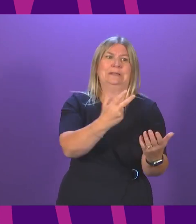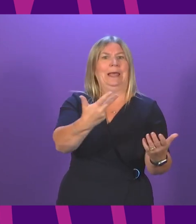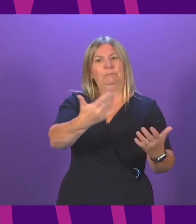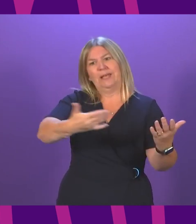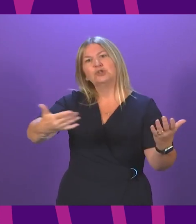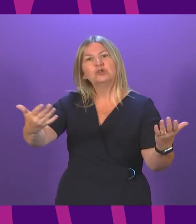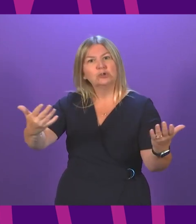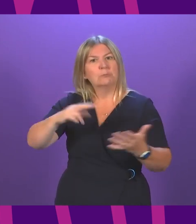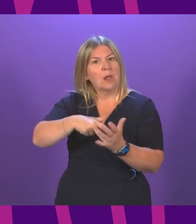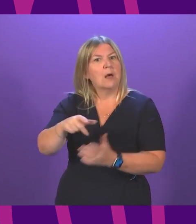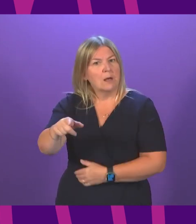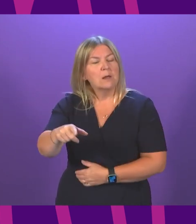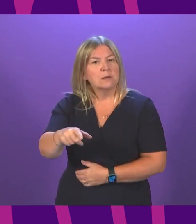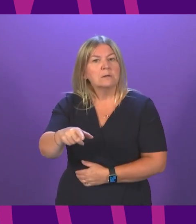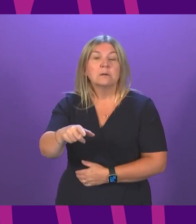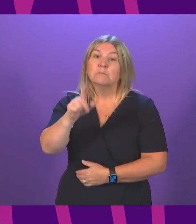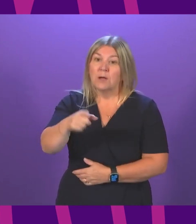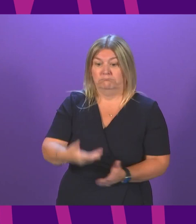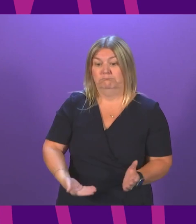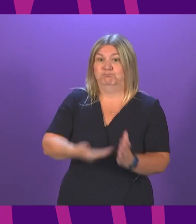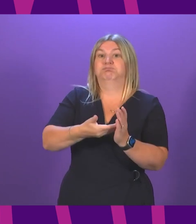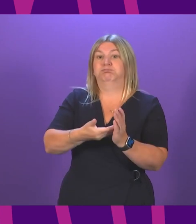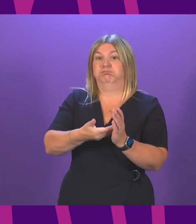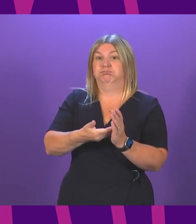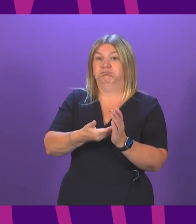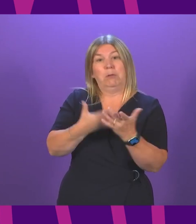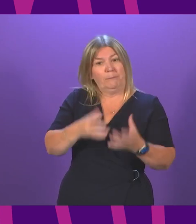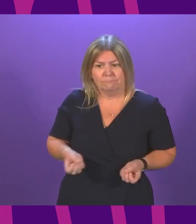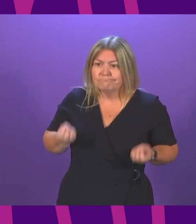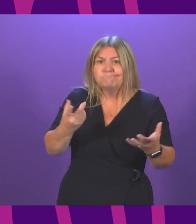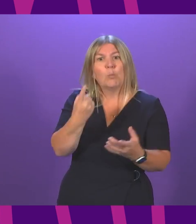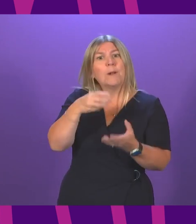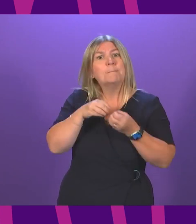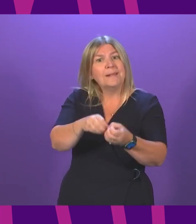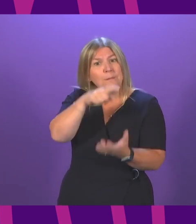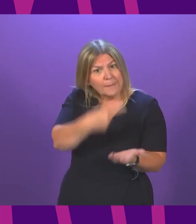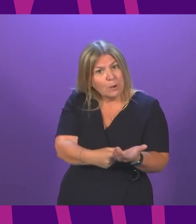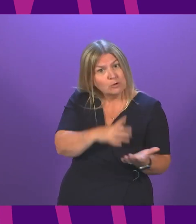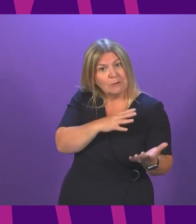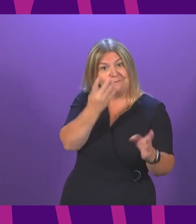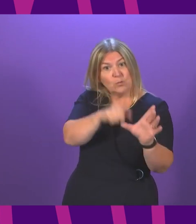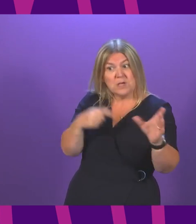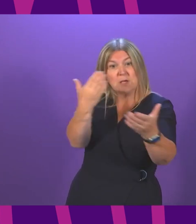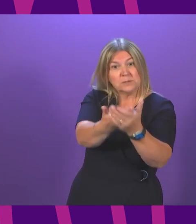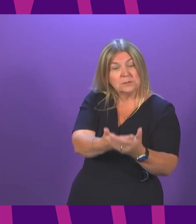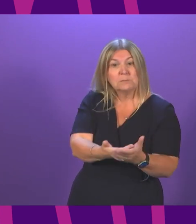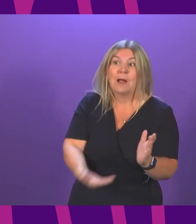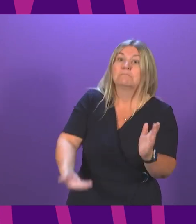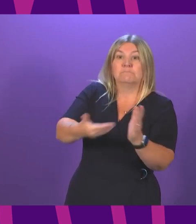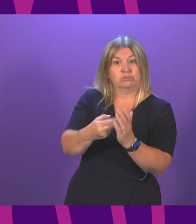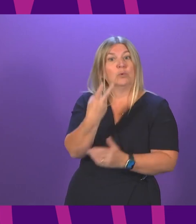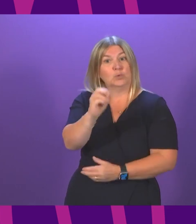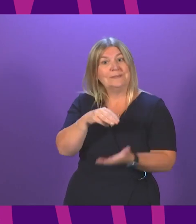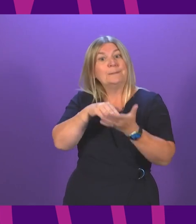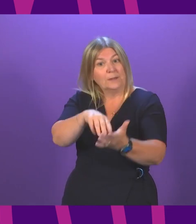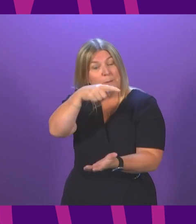invest an additional, additional to the £1 billion over the last four years that I spoke about, £20 million to support the ongoing review